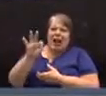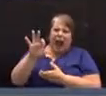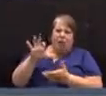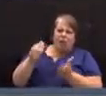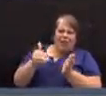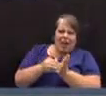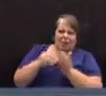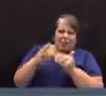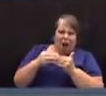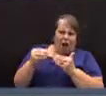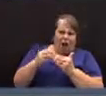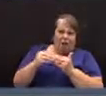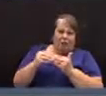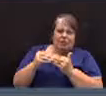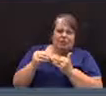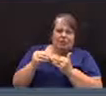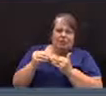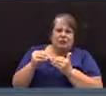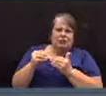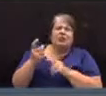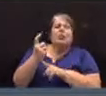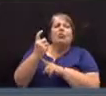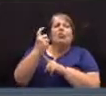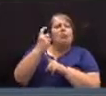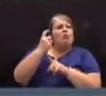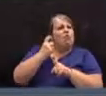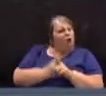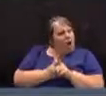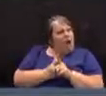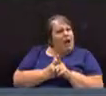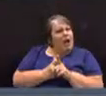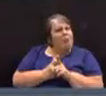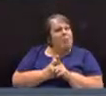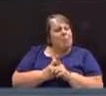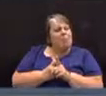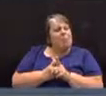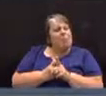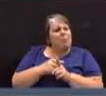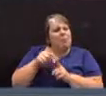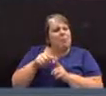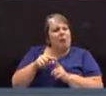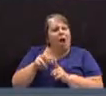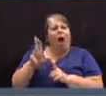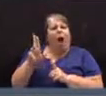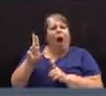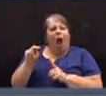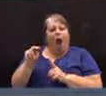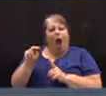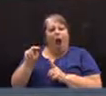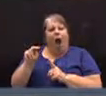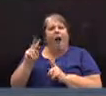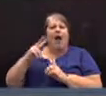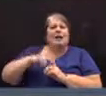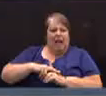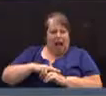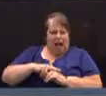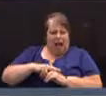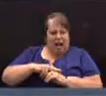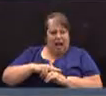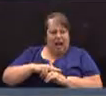,000 from the unassigned